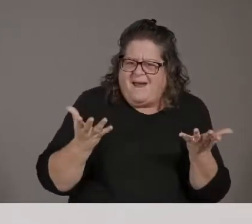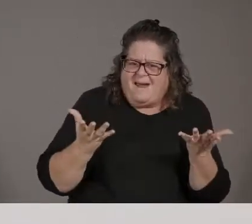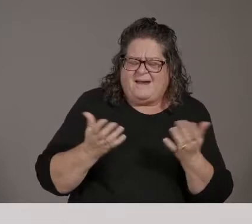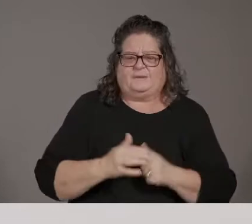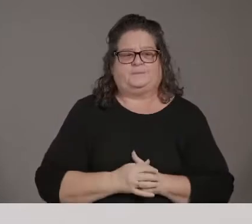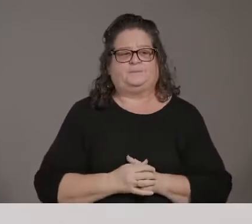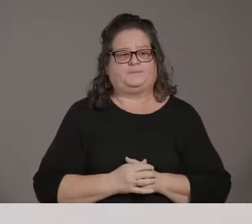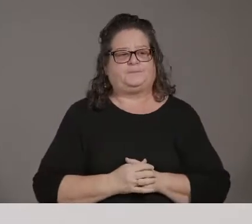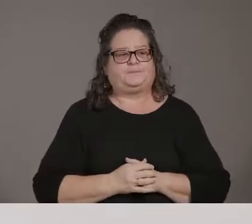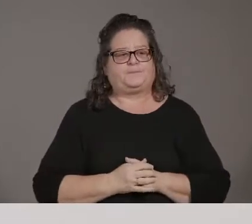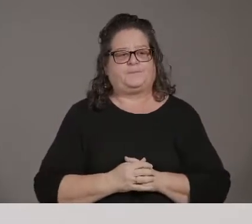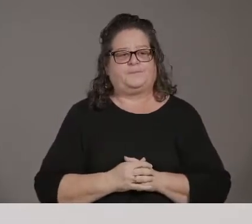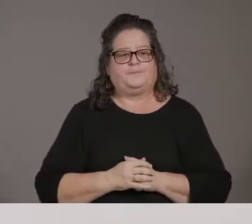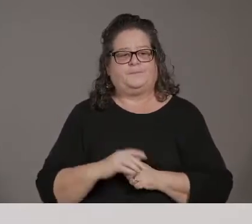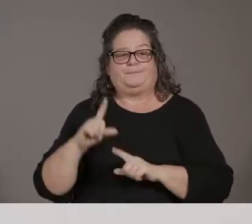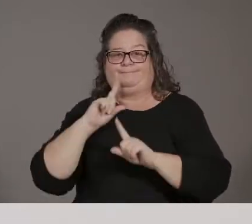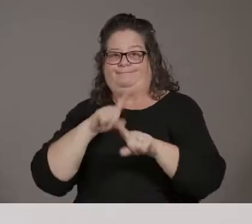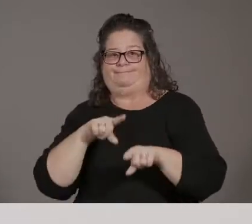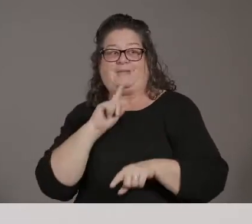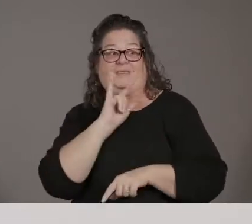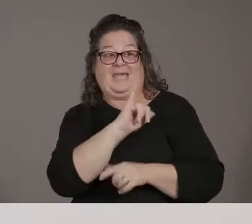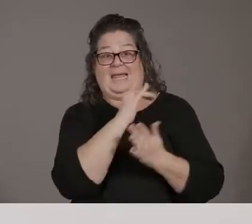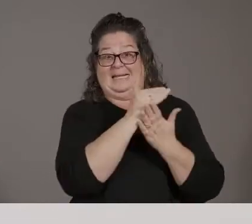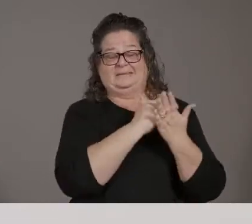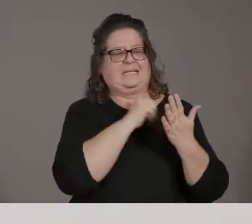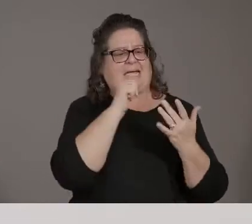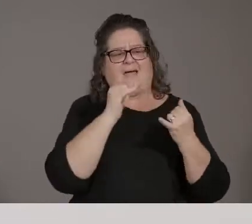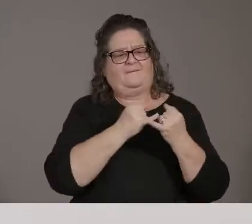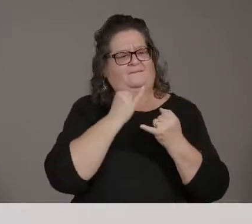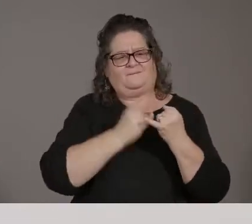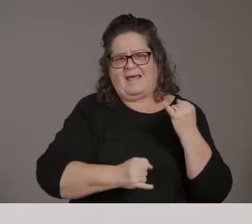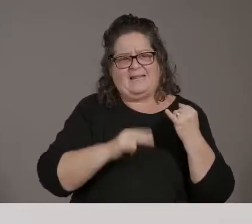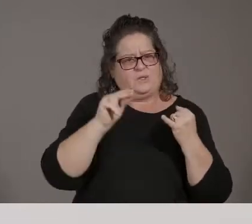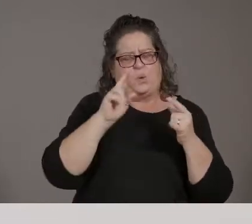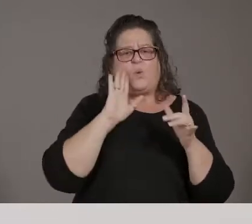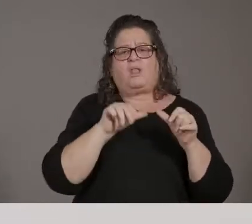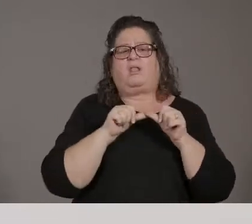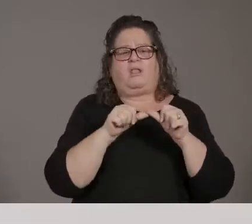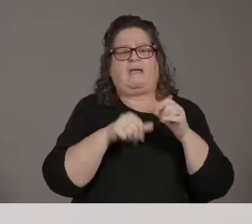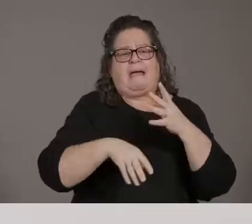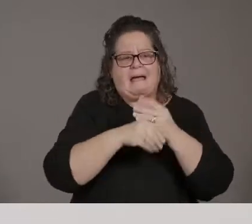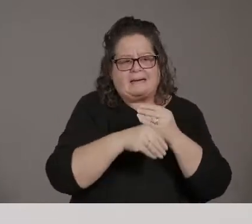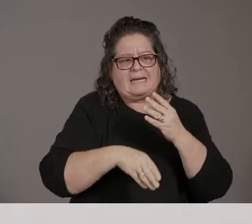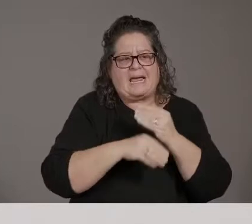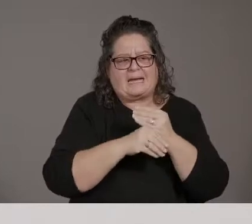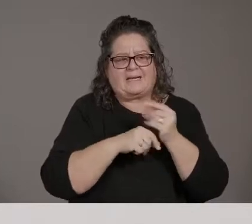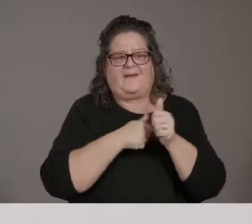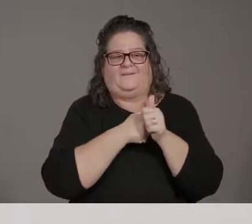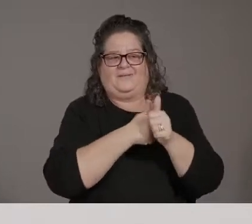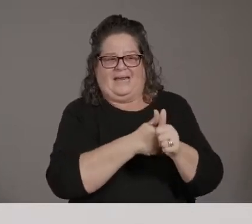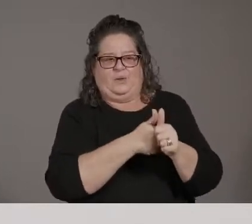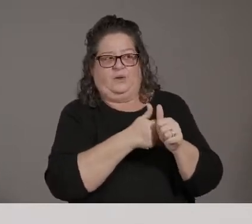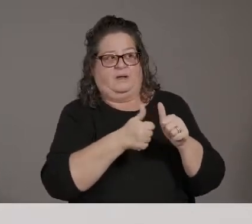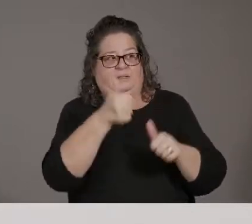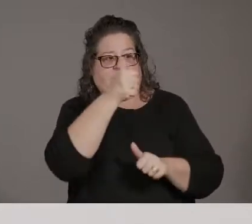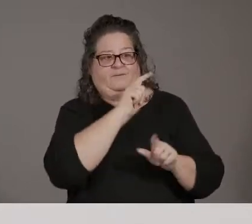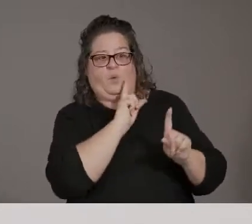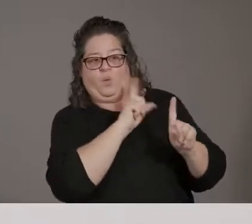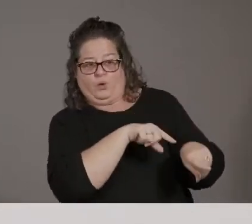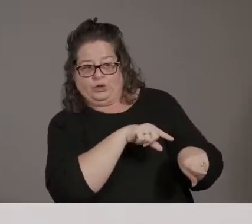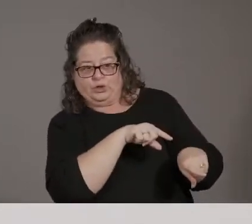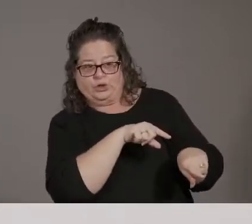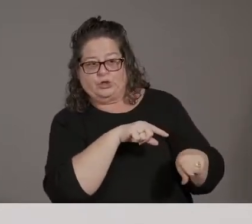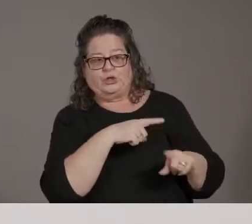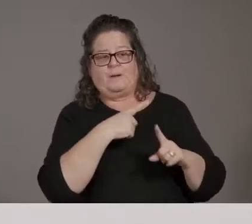continuing to add professions and that will be based on, um, the executive order as well as moving it into Spanish and then adding the,